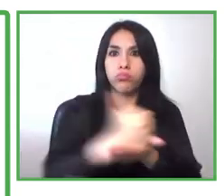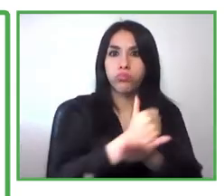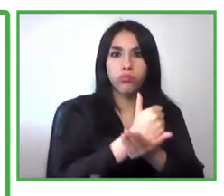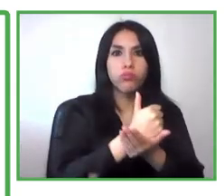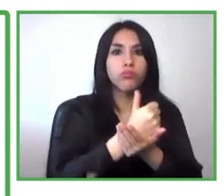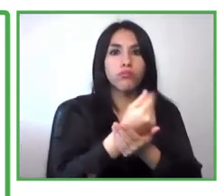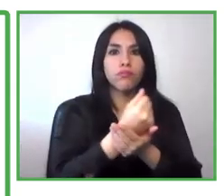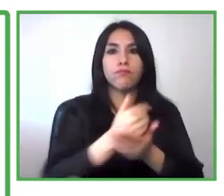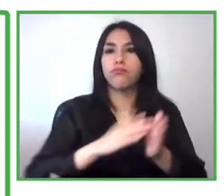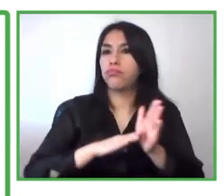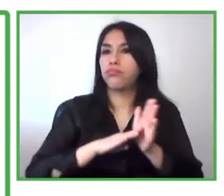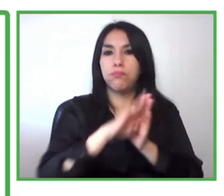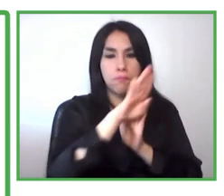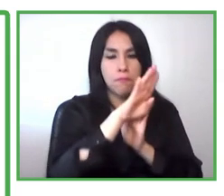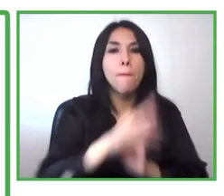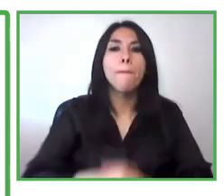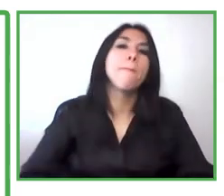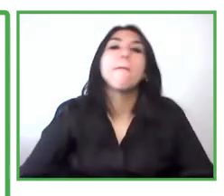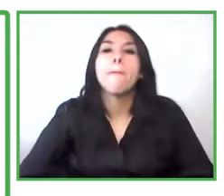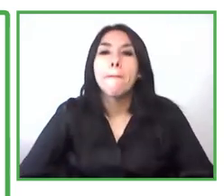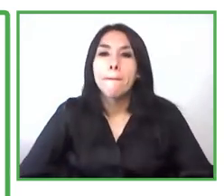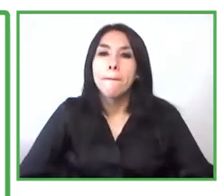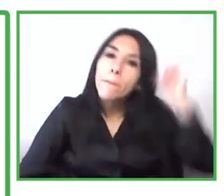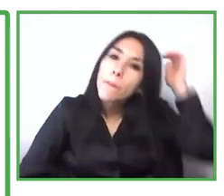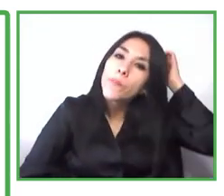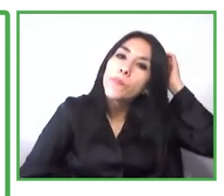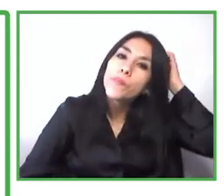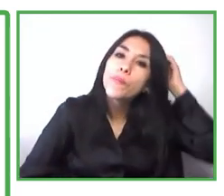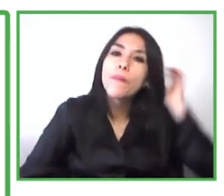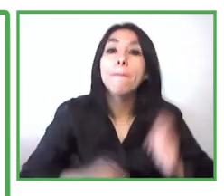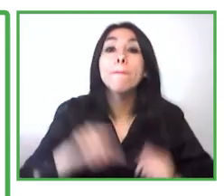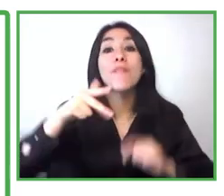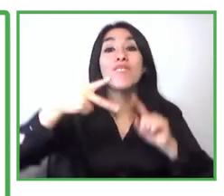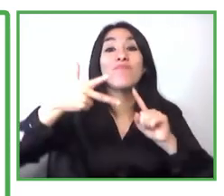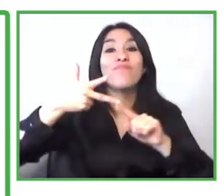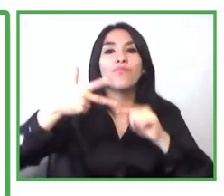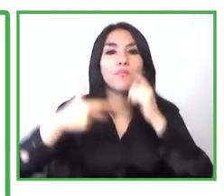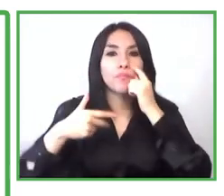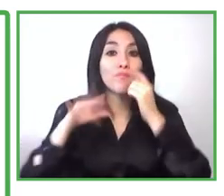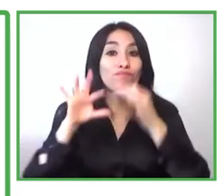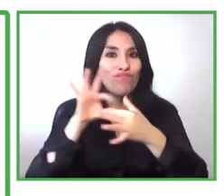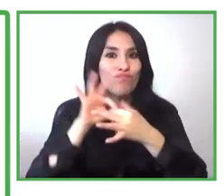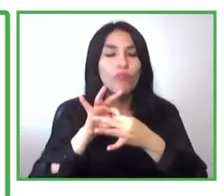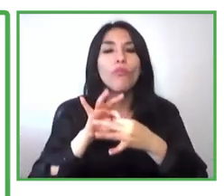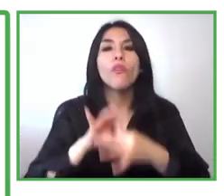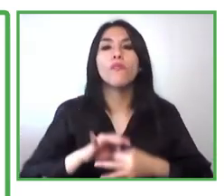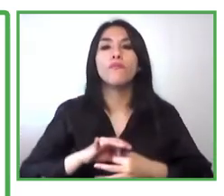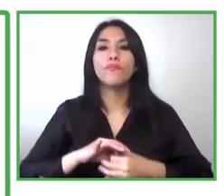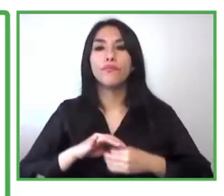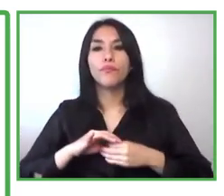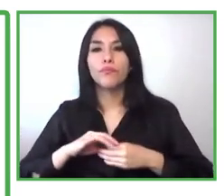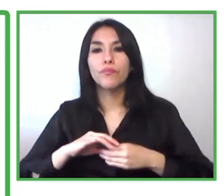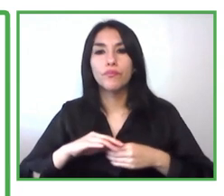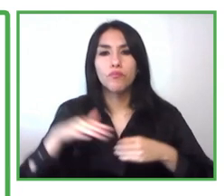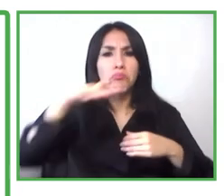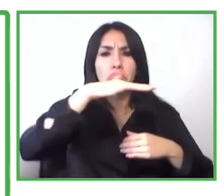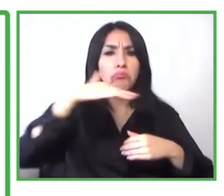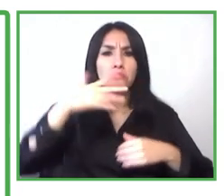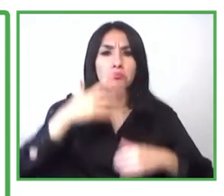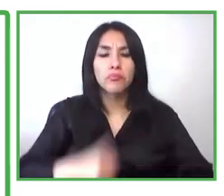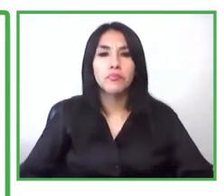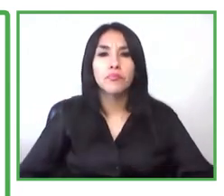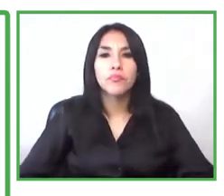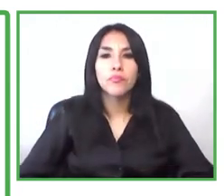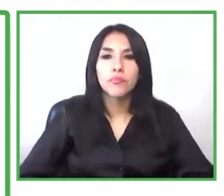um new businesses and we could connect them with ecosystems one of this business today are